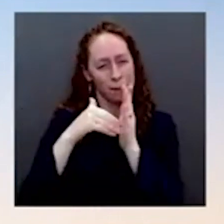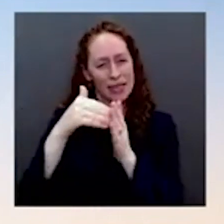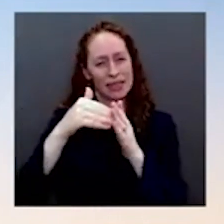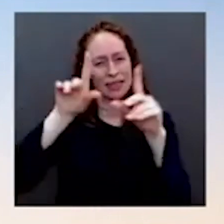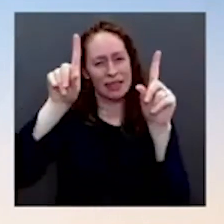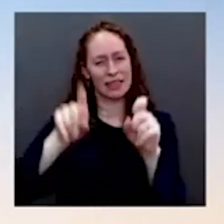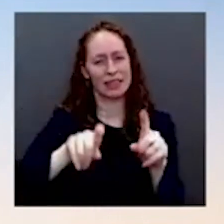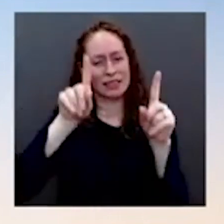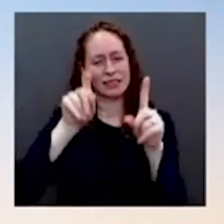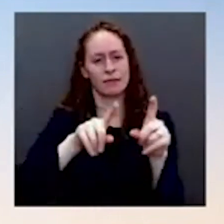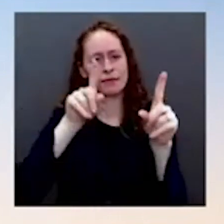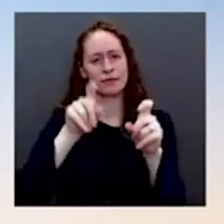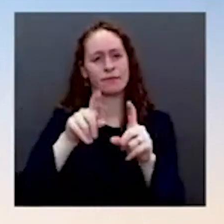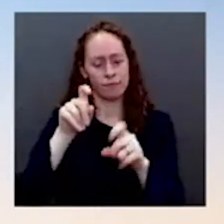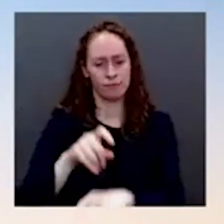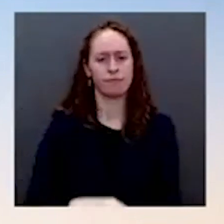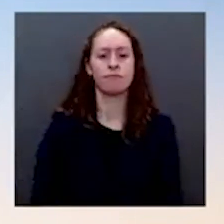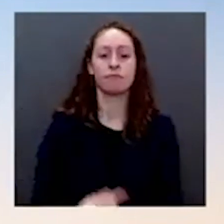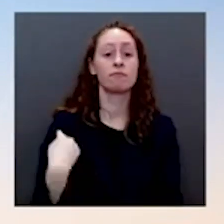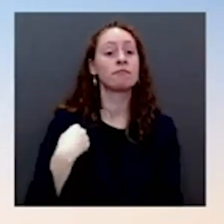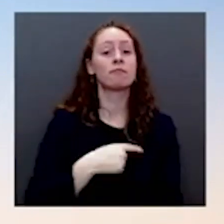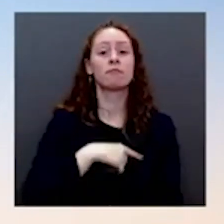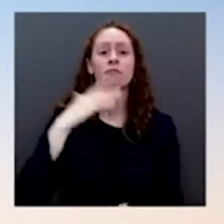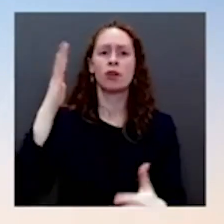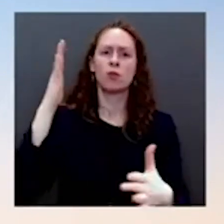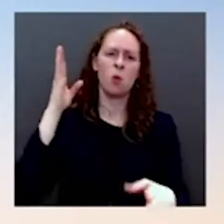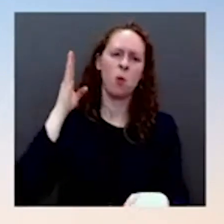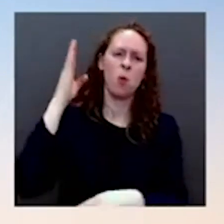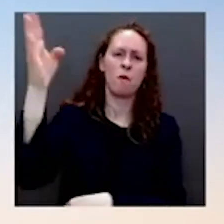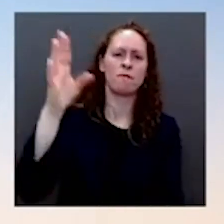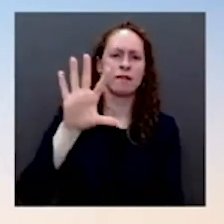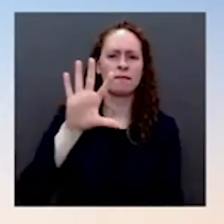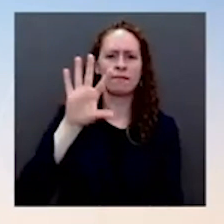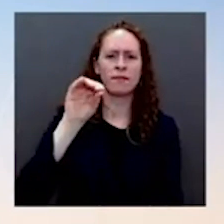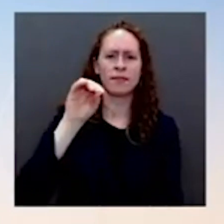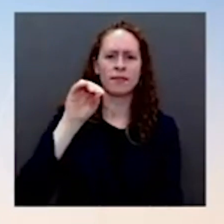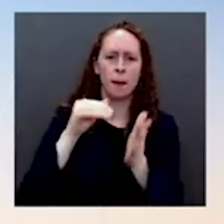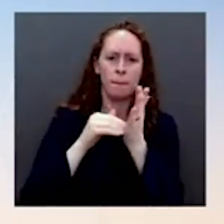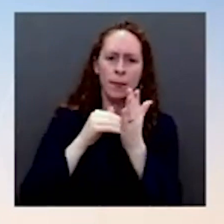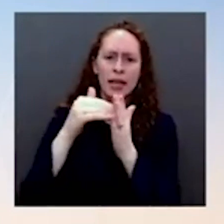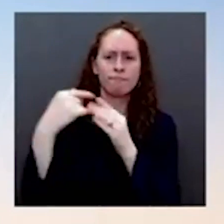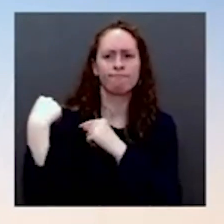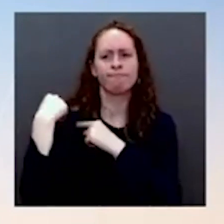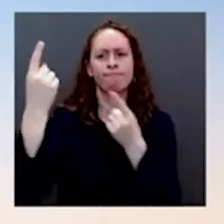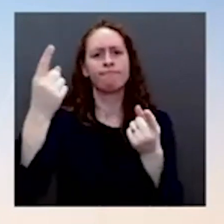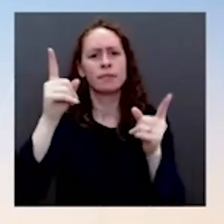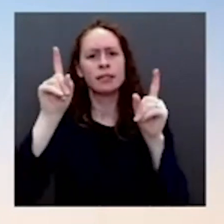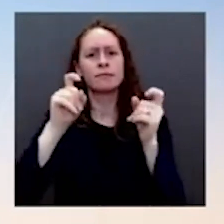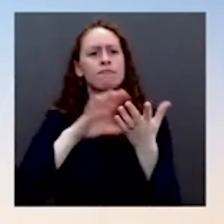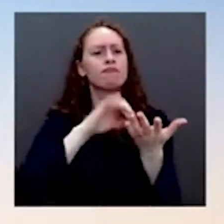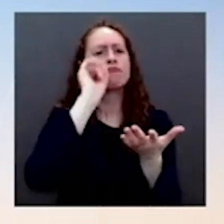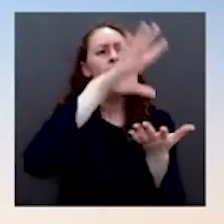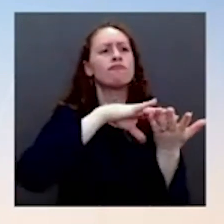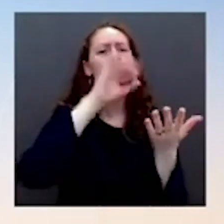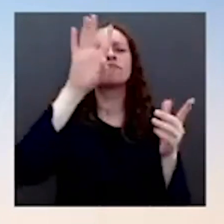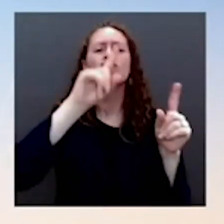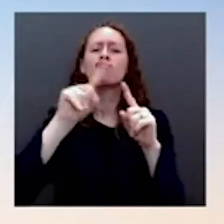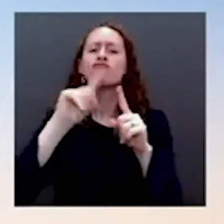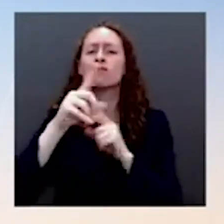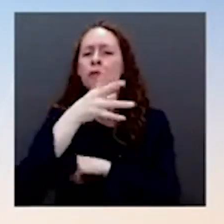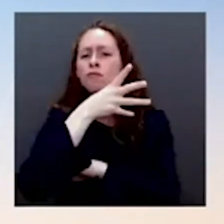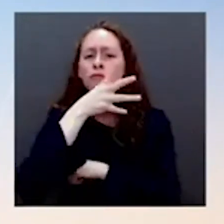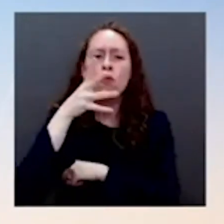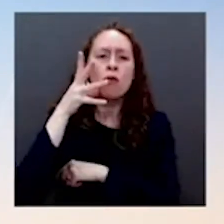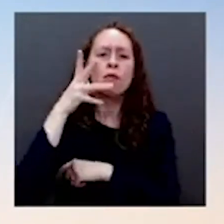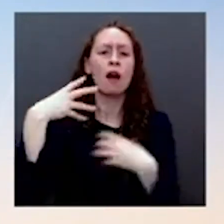tests back in December to rural health centers, to community health centers. The fact that we have 20,000 sites across the country where you can get free